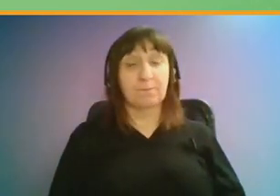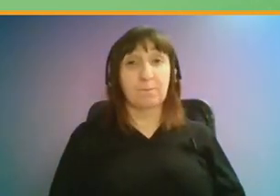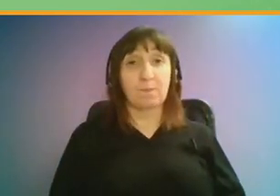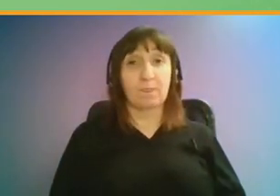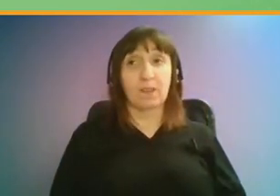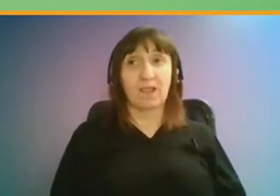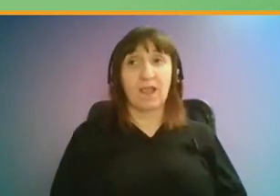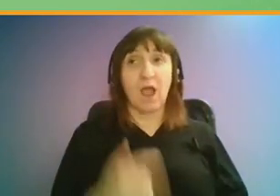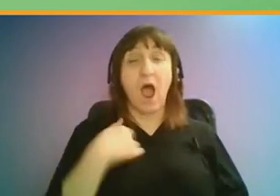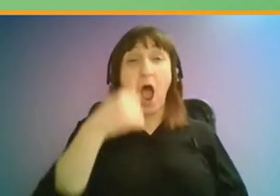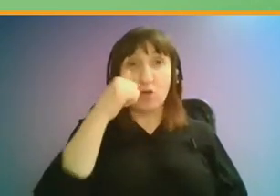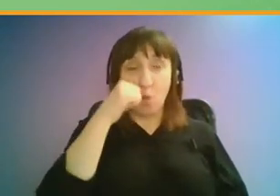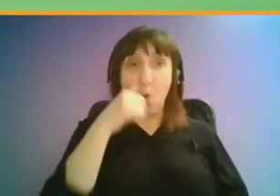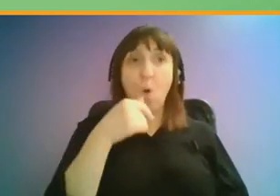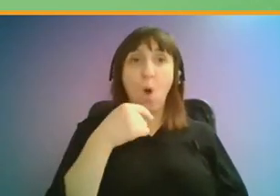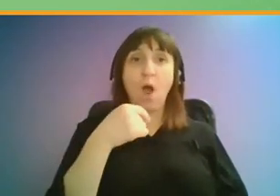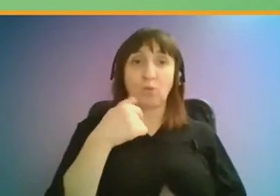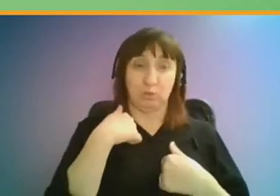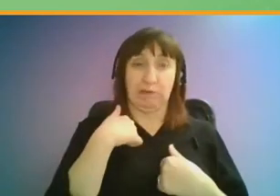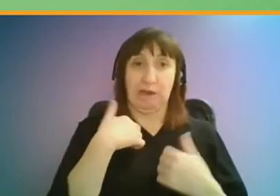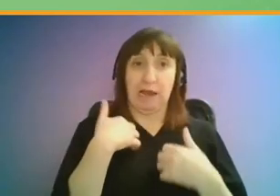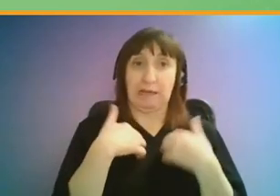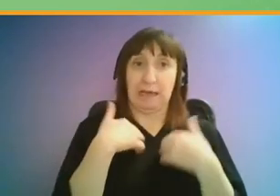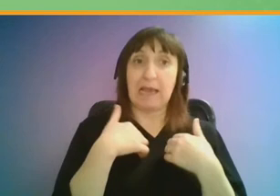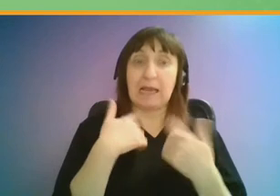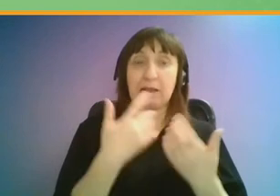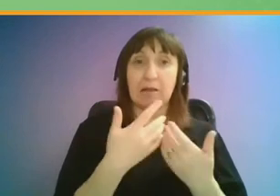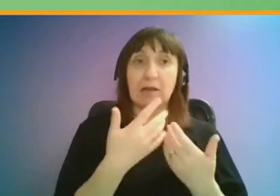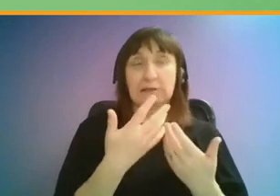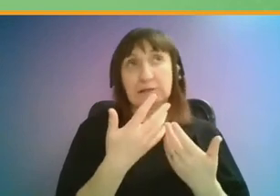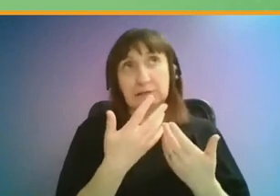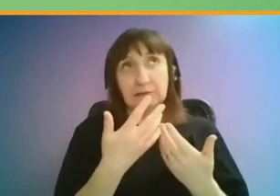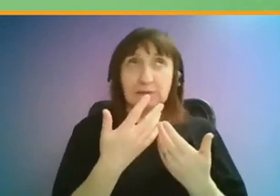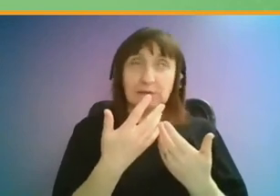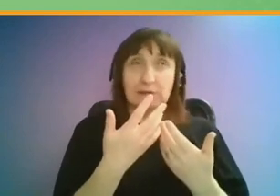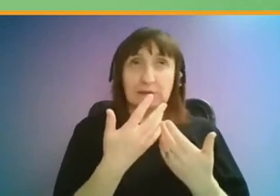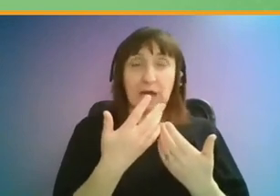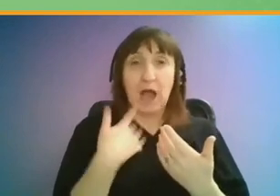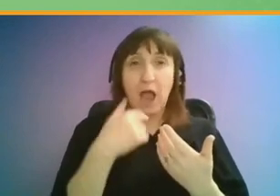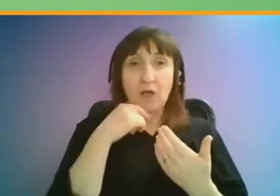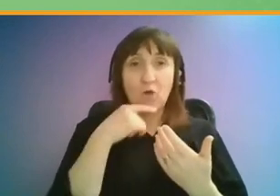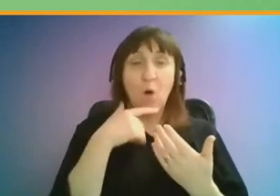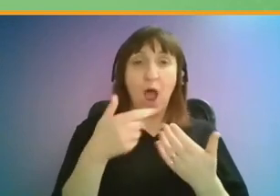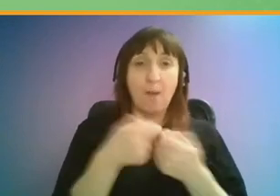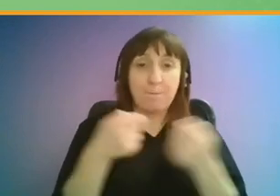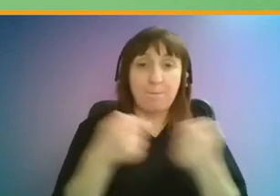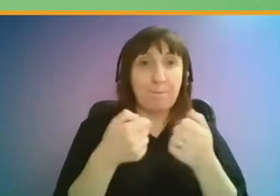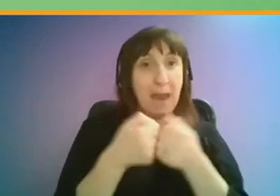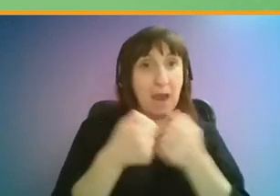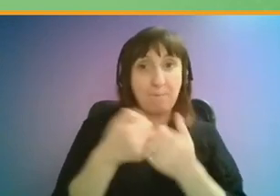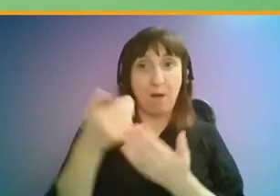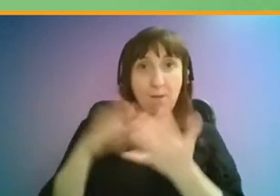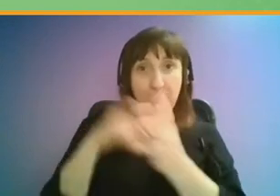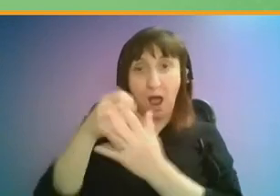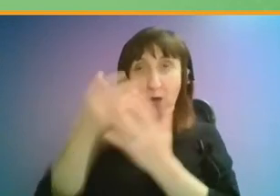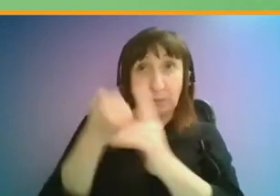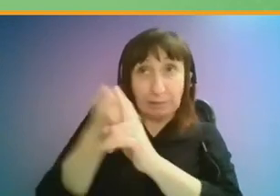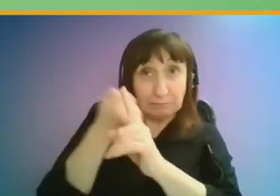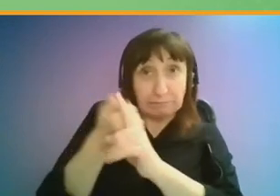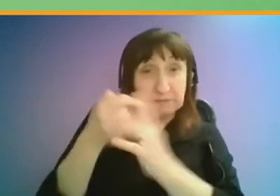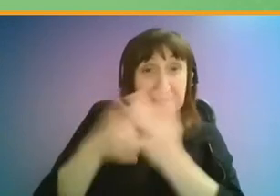I know it's something we are keen that there is a kind of paper map, something we push TfL on.